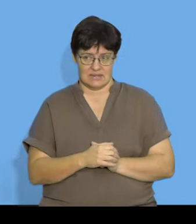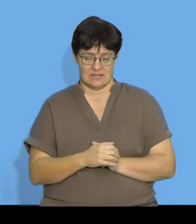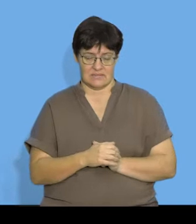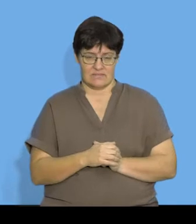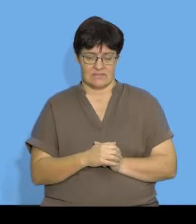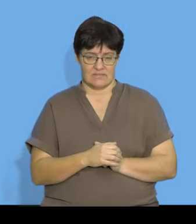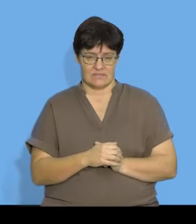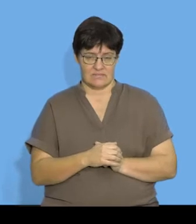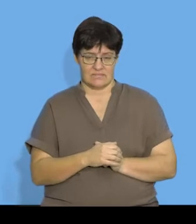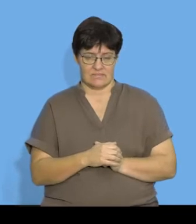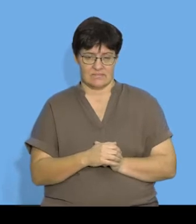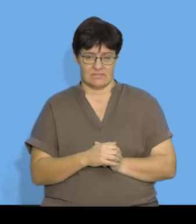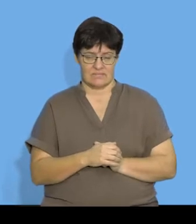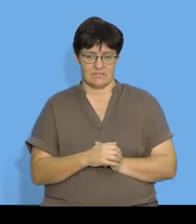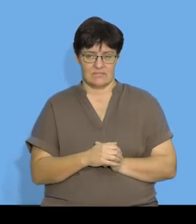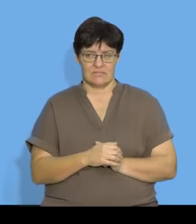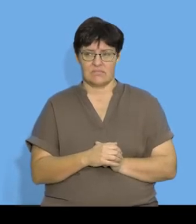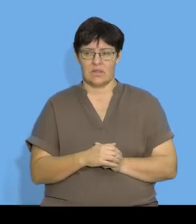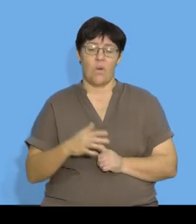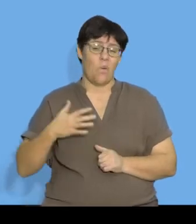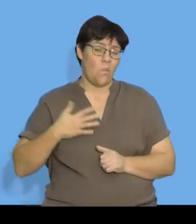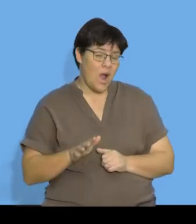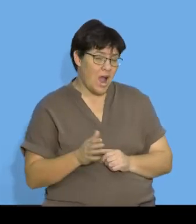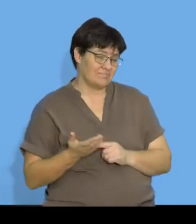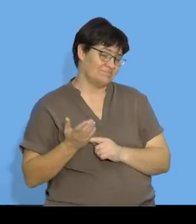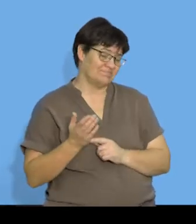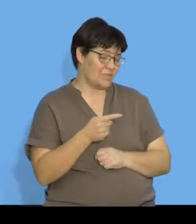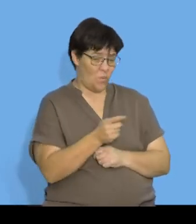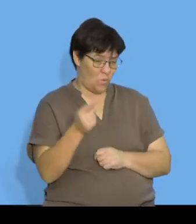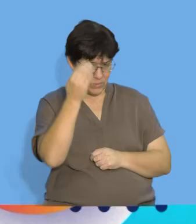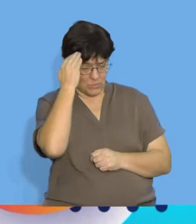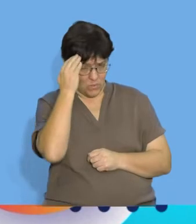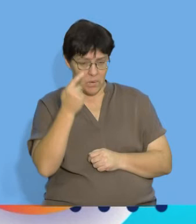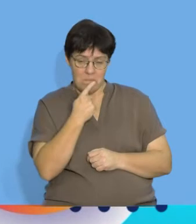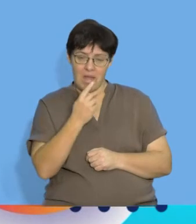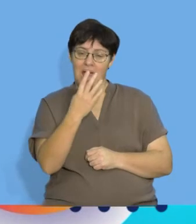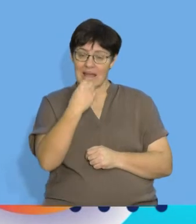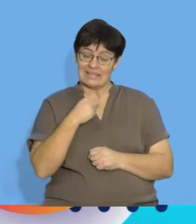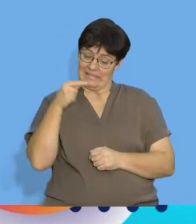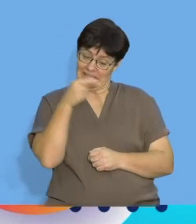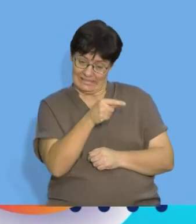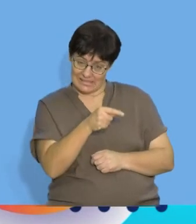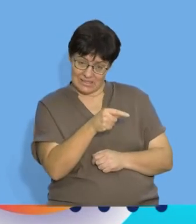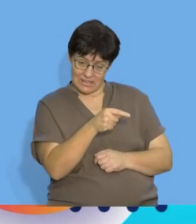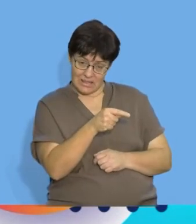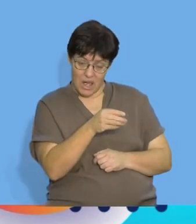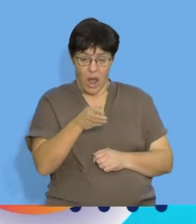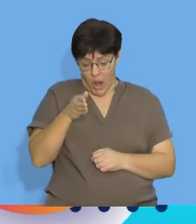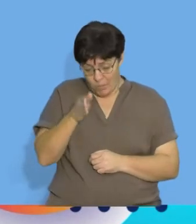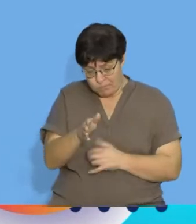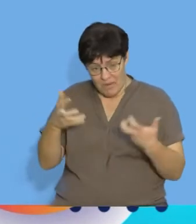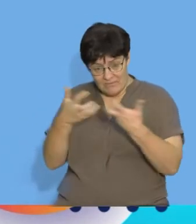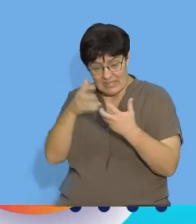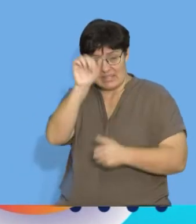6N. Something that I do want to point out to everyone is I'm asked, is this a term